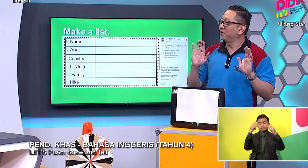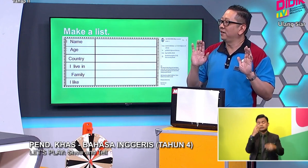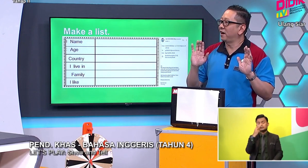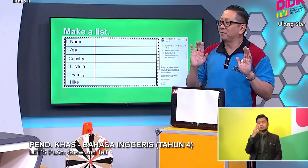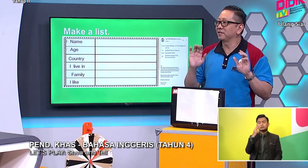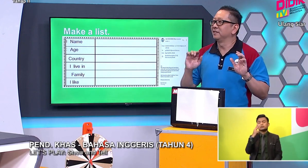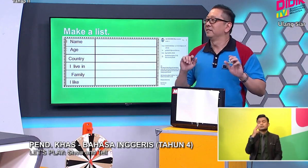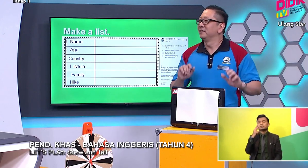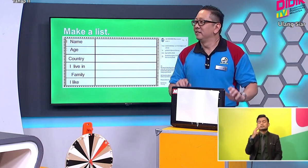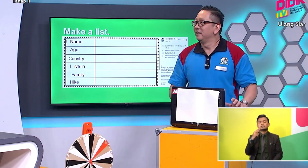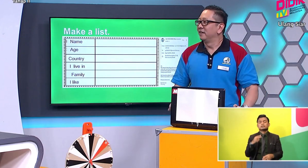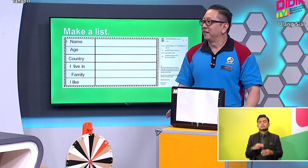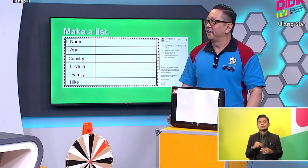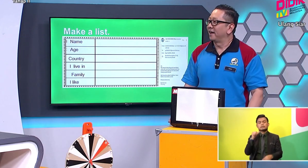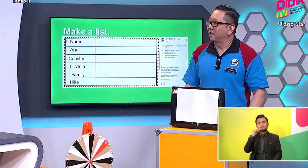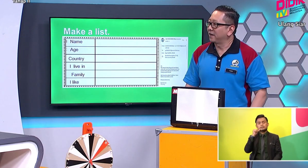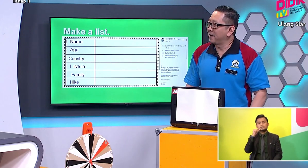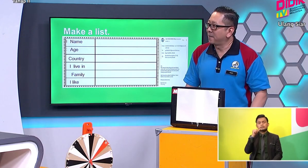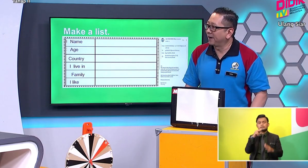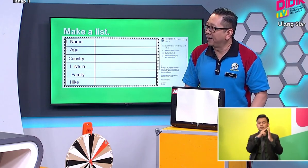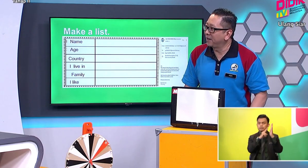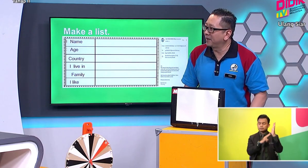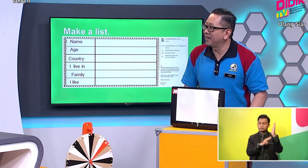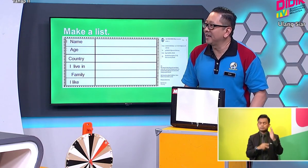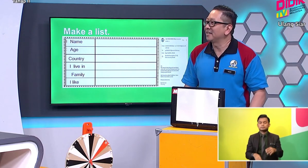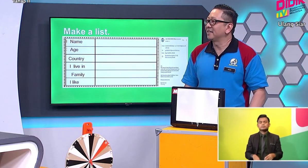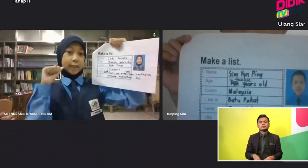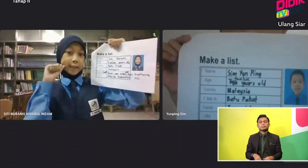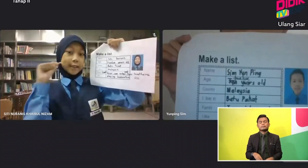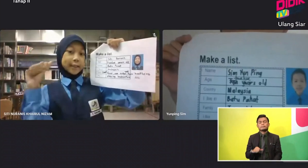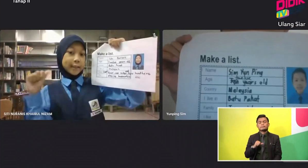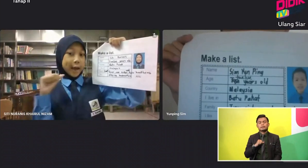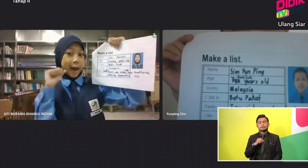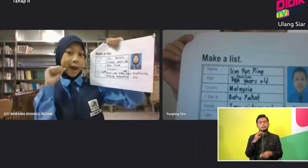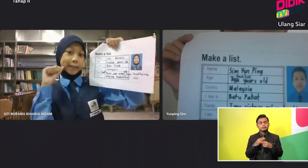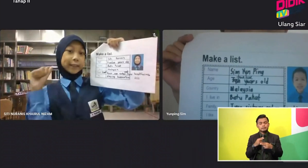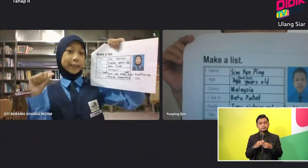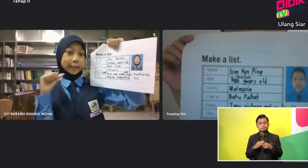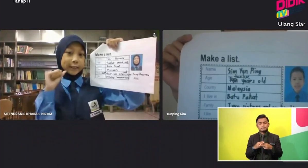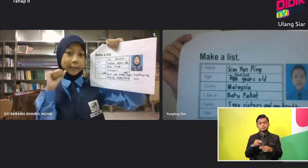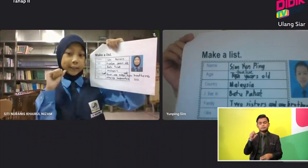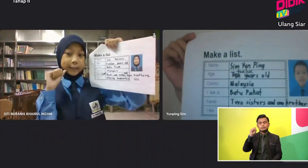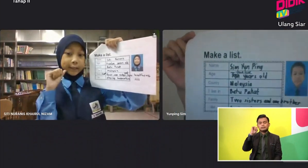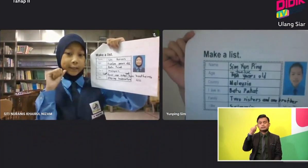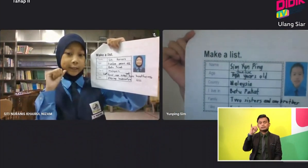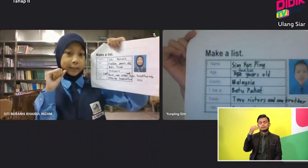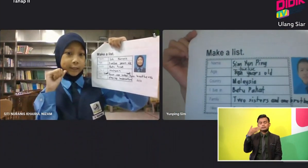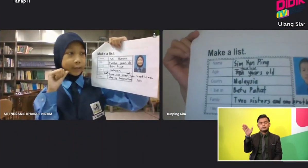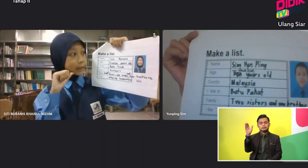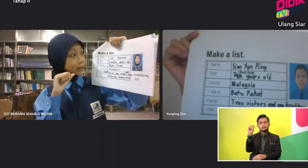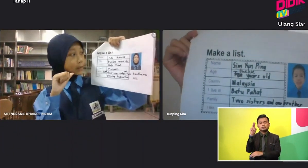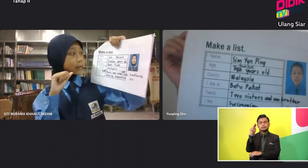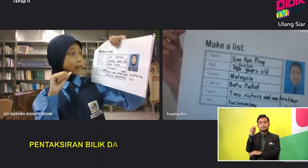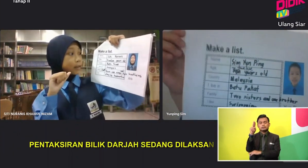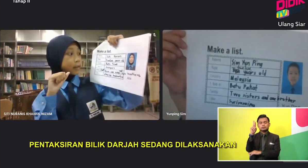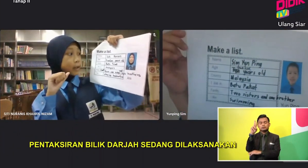Okay. Read it out. Okay. And my name is Siti Noor Anies. Good job. Next.